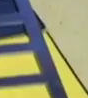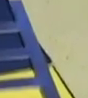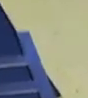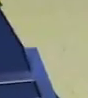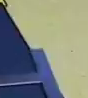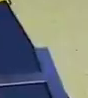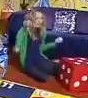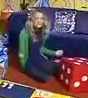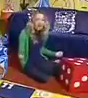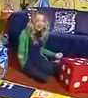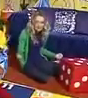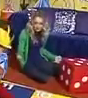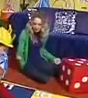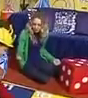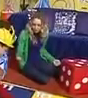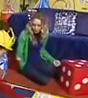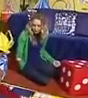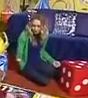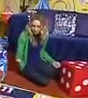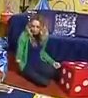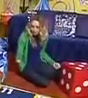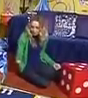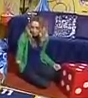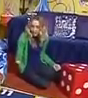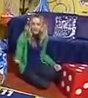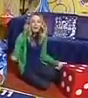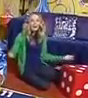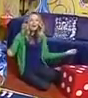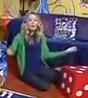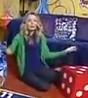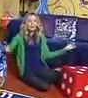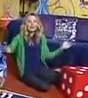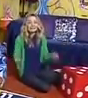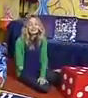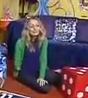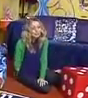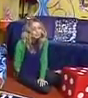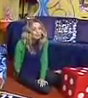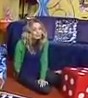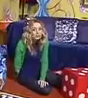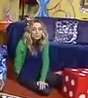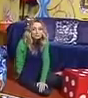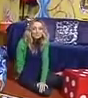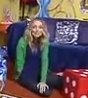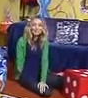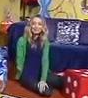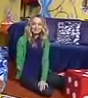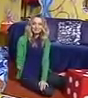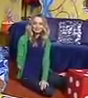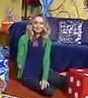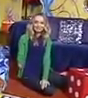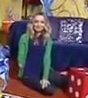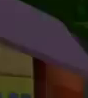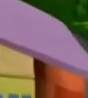up the ladder tonight oh great a five one two three we're there great and now it's time for you to join Finley too